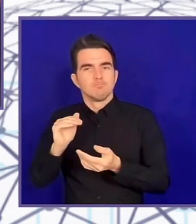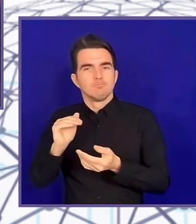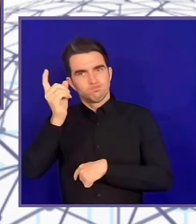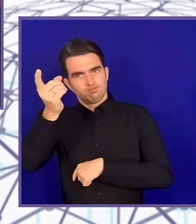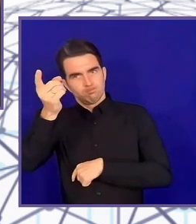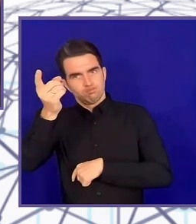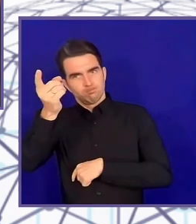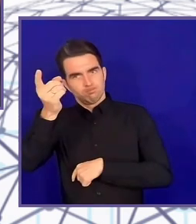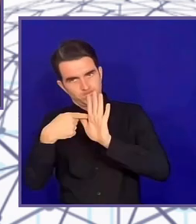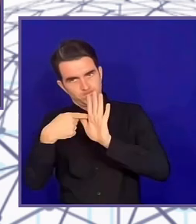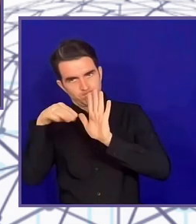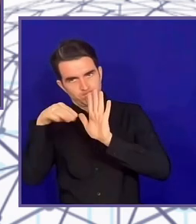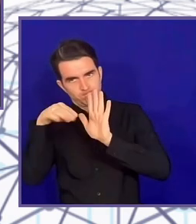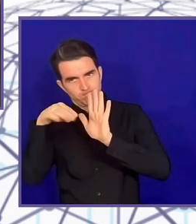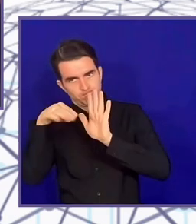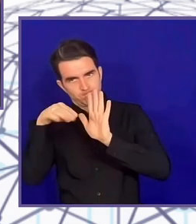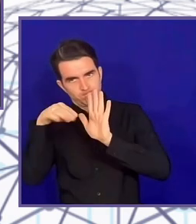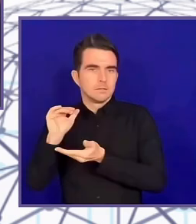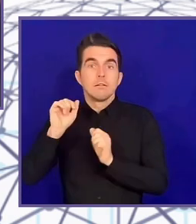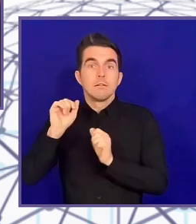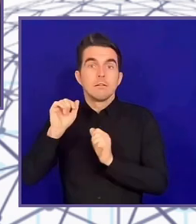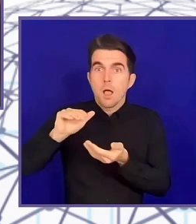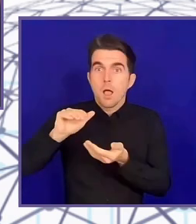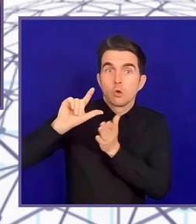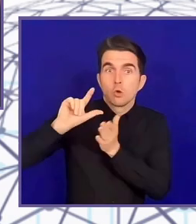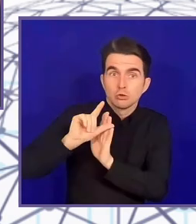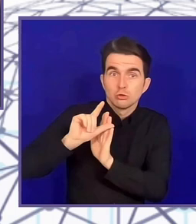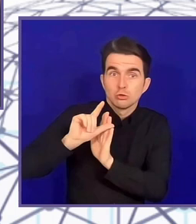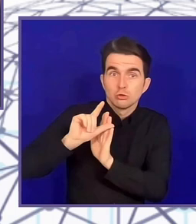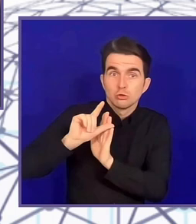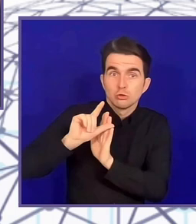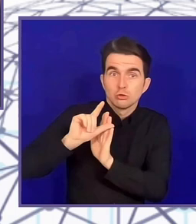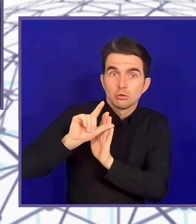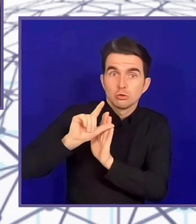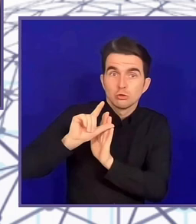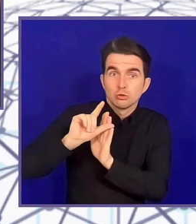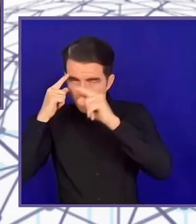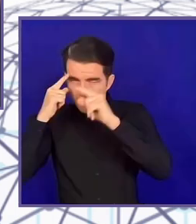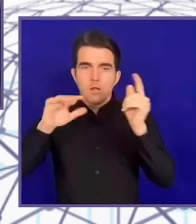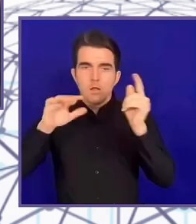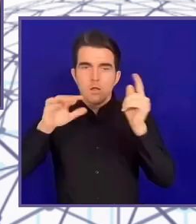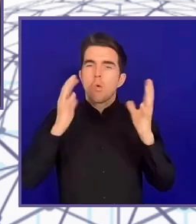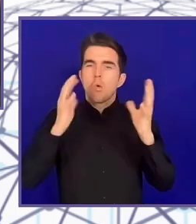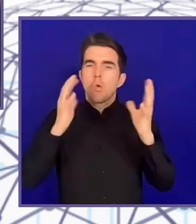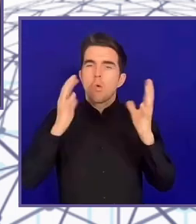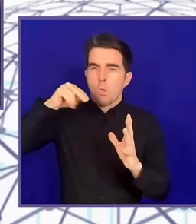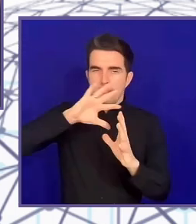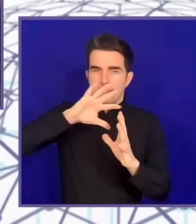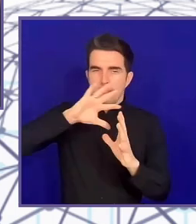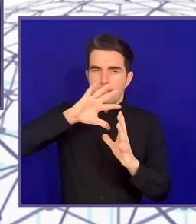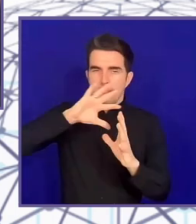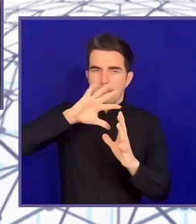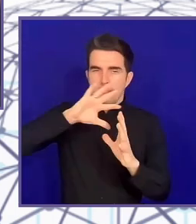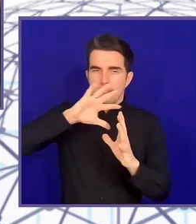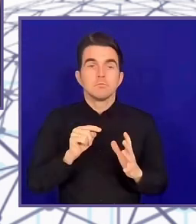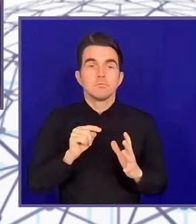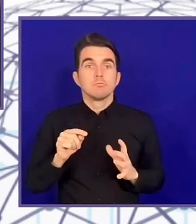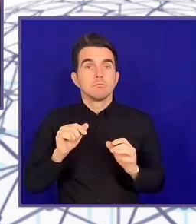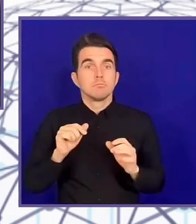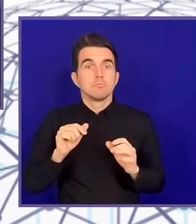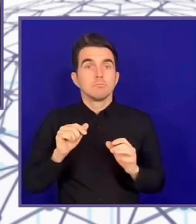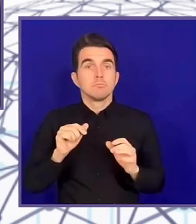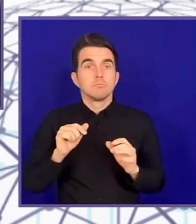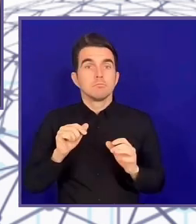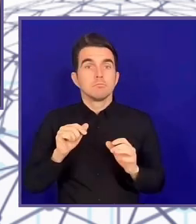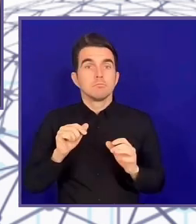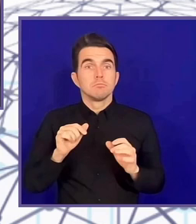And so I think with AT, you equally have an imbalance where people are not getting what they need, and it's not,